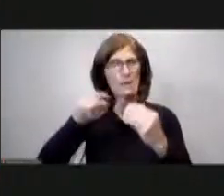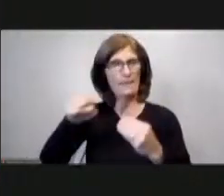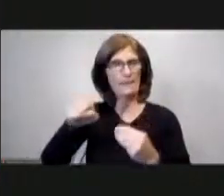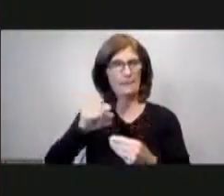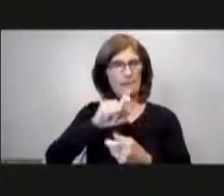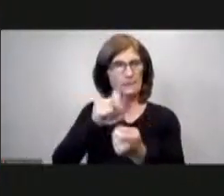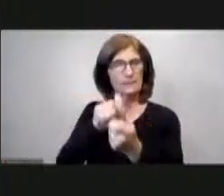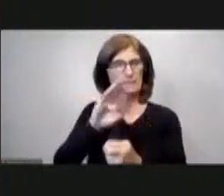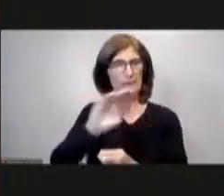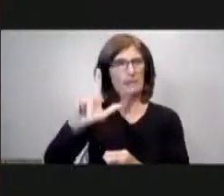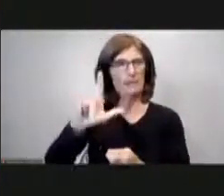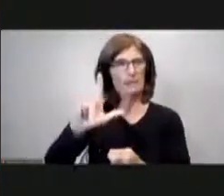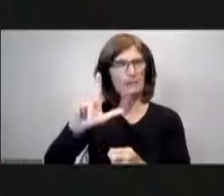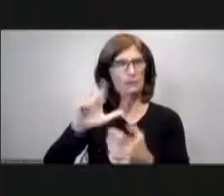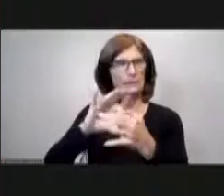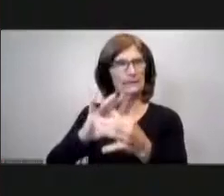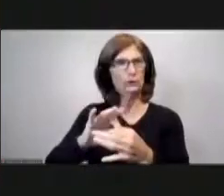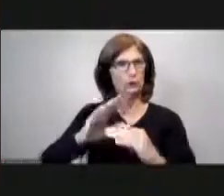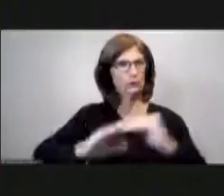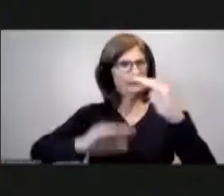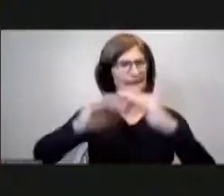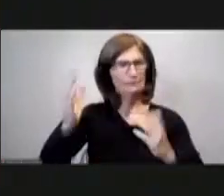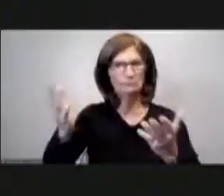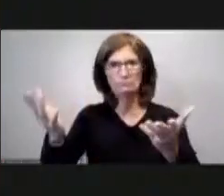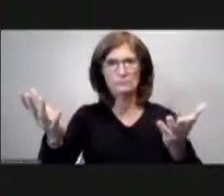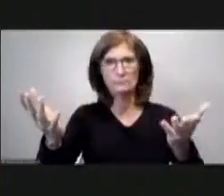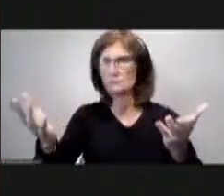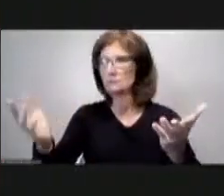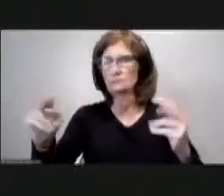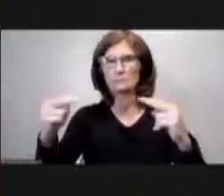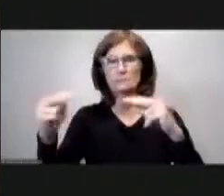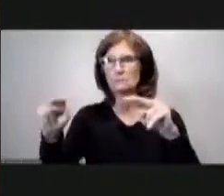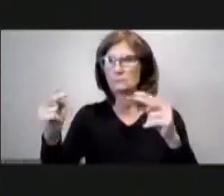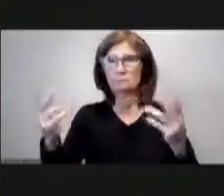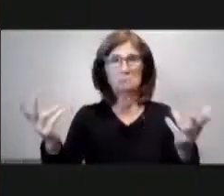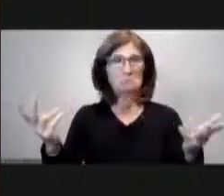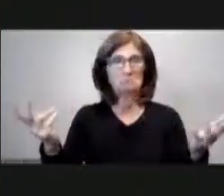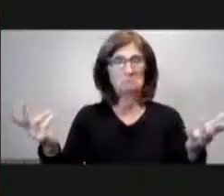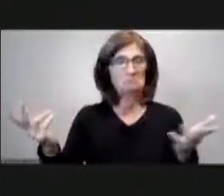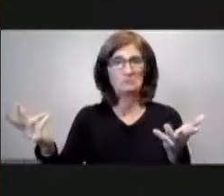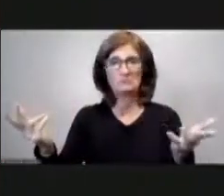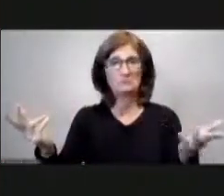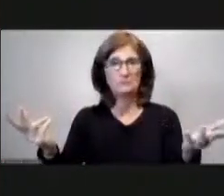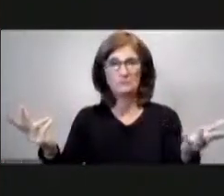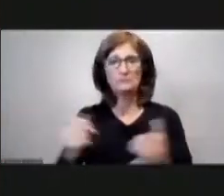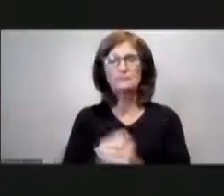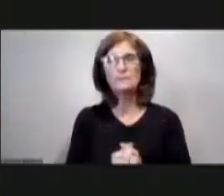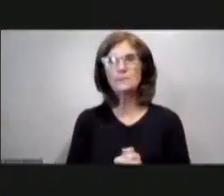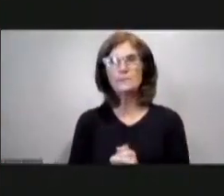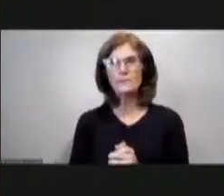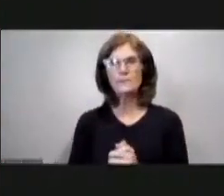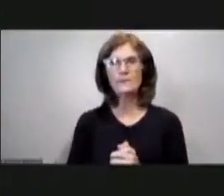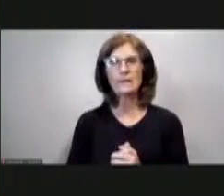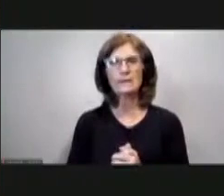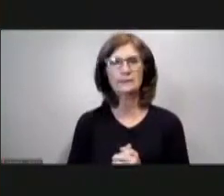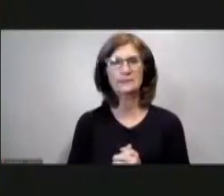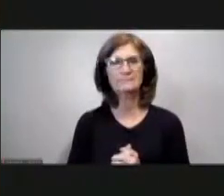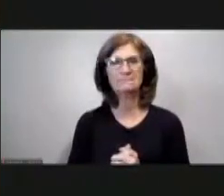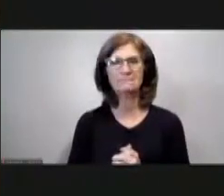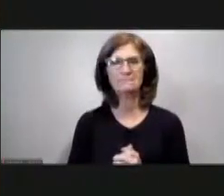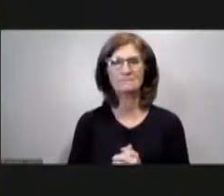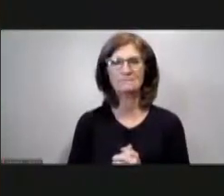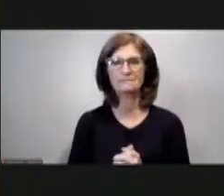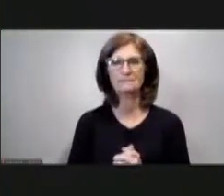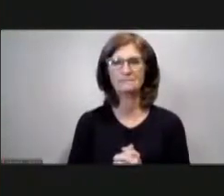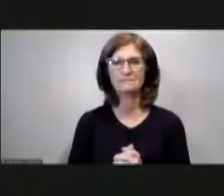don't see uh sarah quinn with us all right we'll figure it out the question is my understanding is this building has been